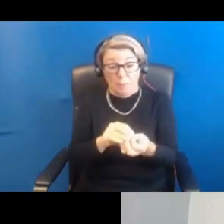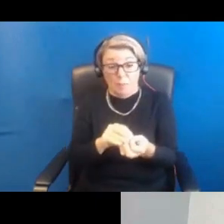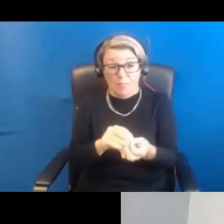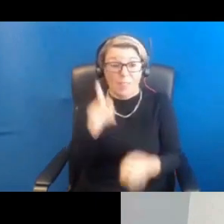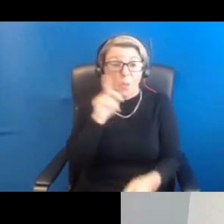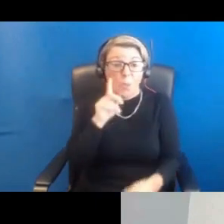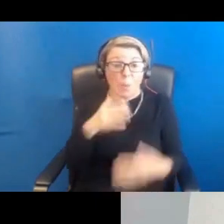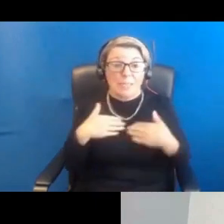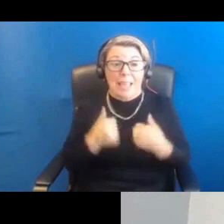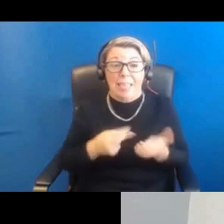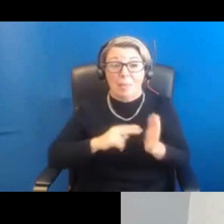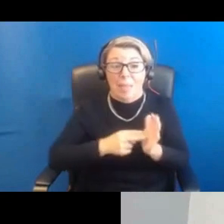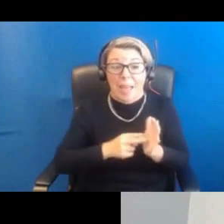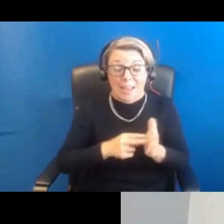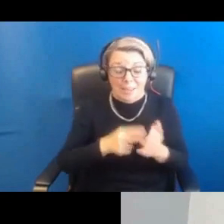about three sentences.